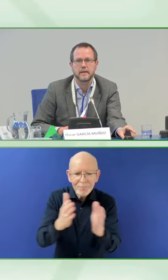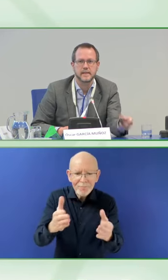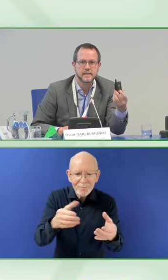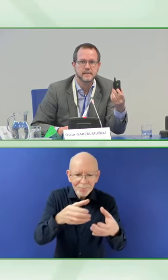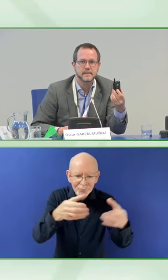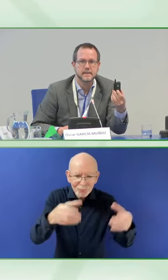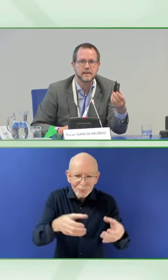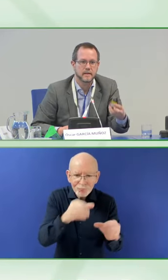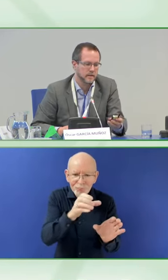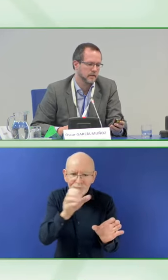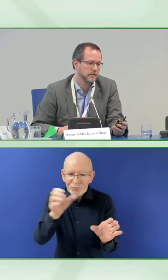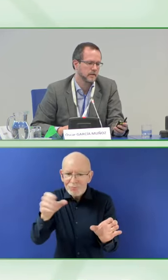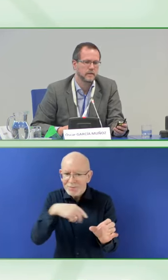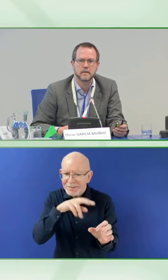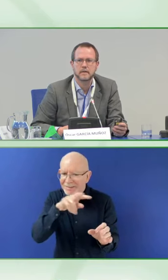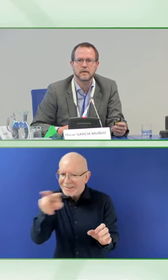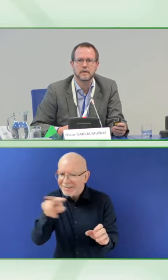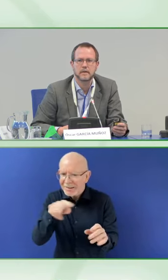Is this?